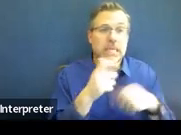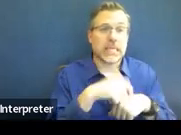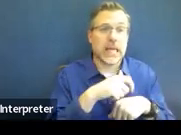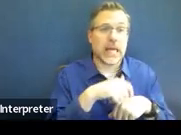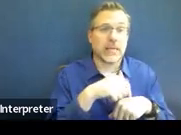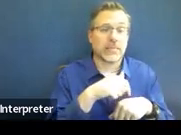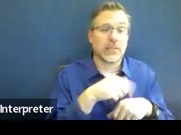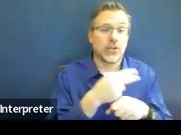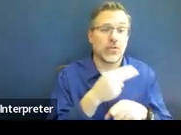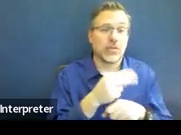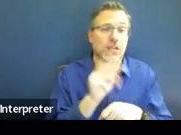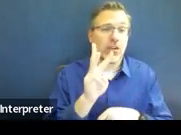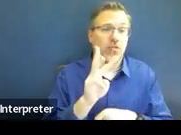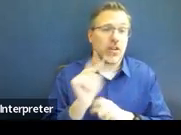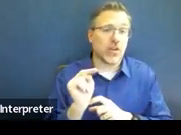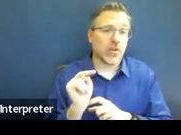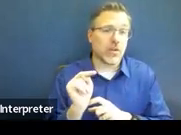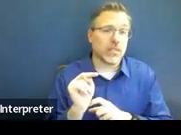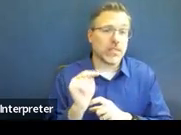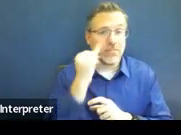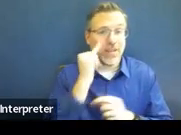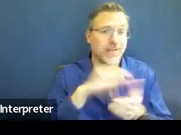waived their seven-day notice.